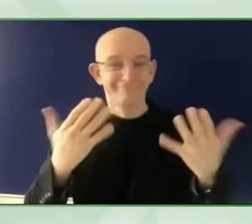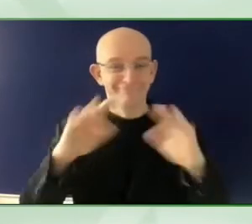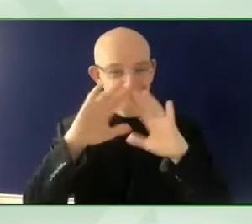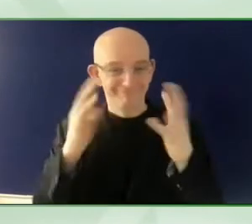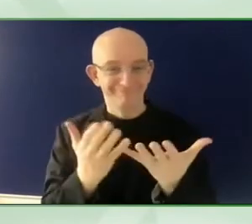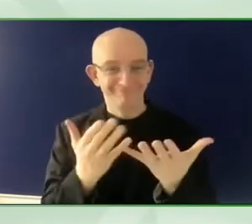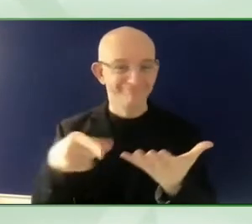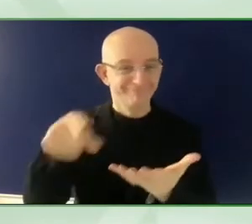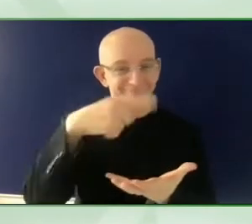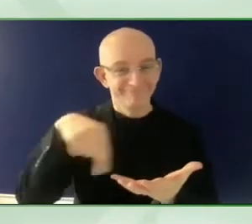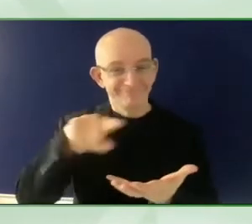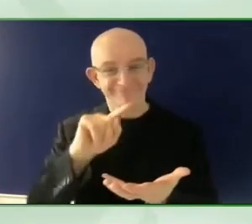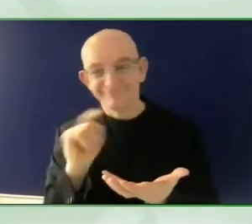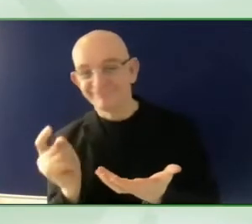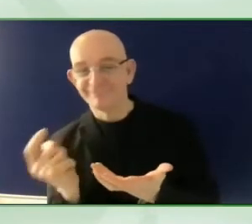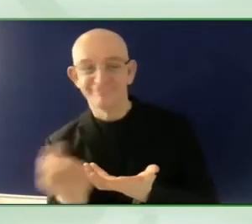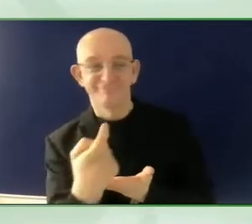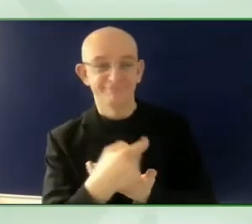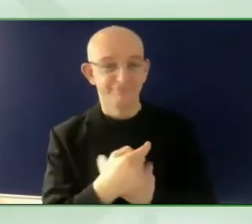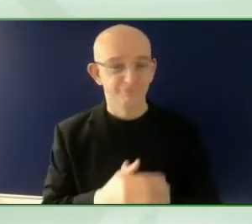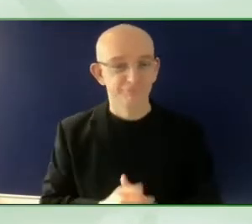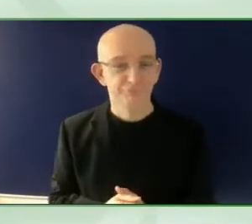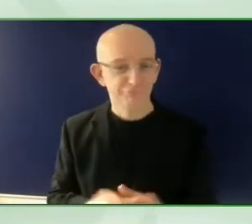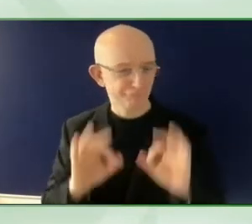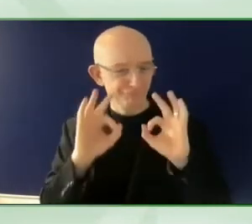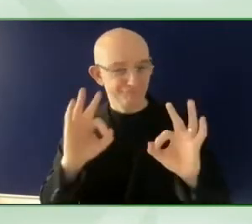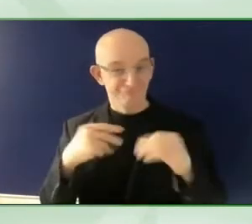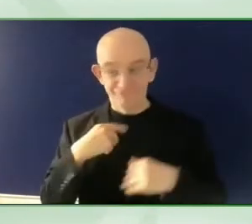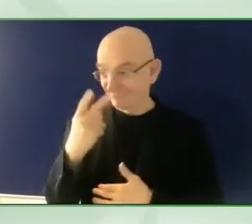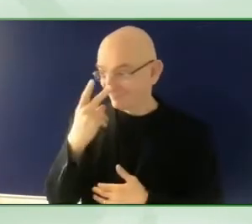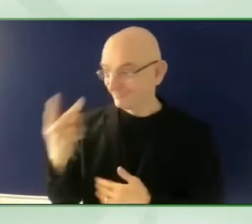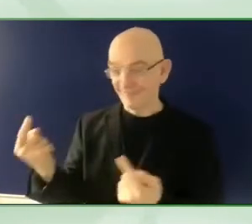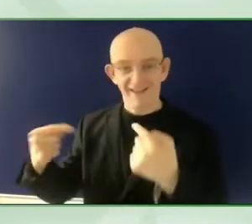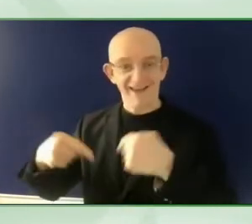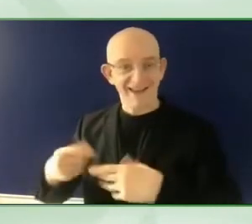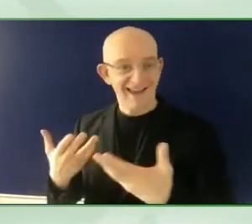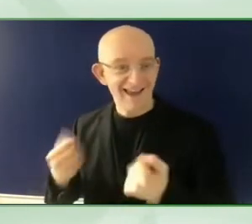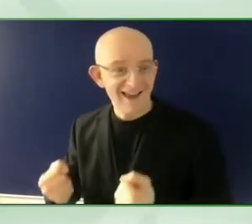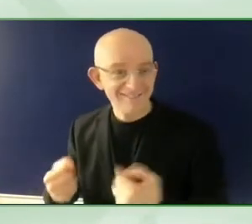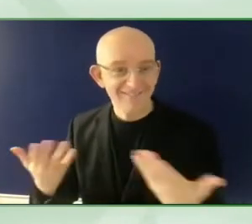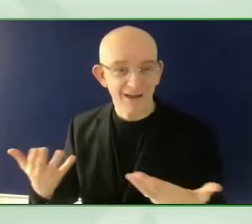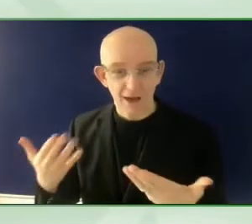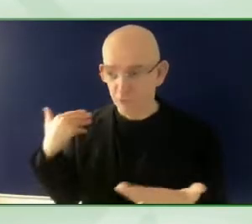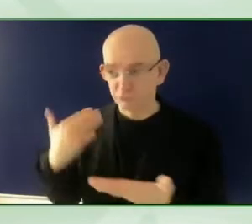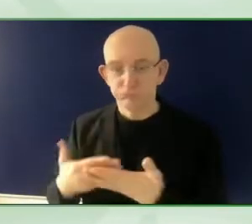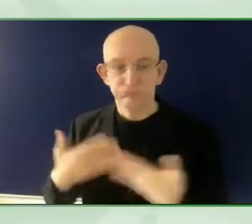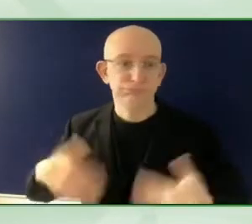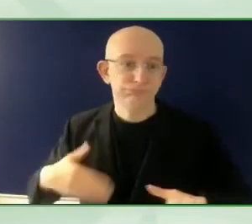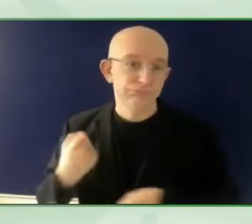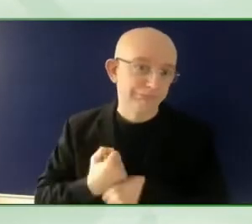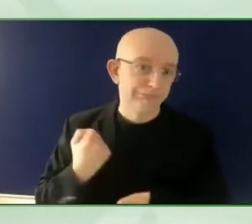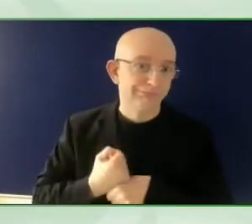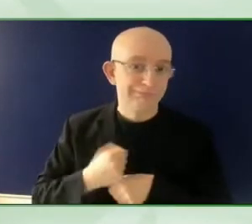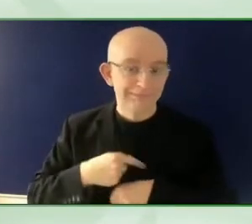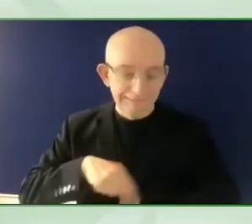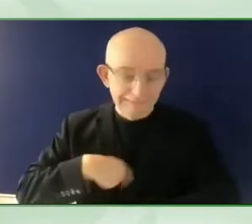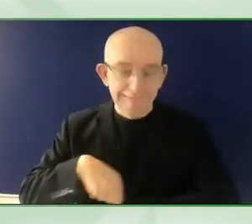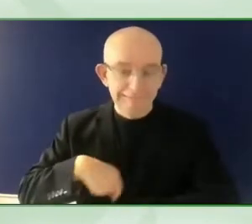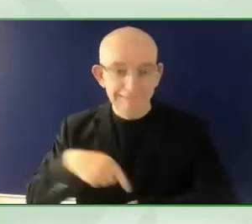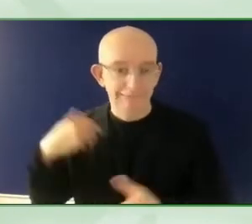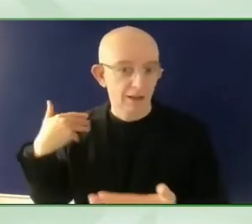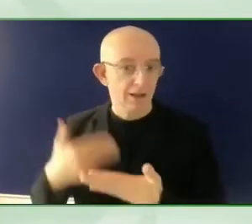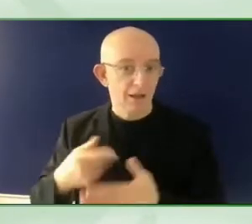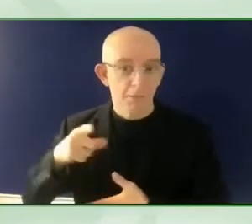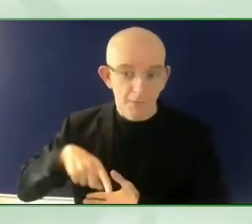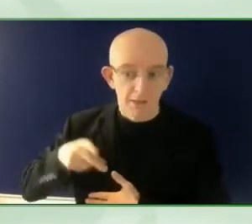Talks here. So Jose, our conversation will focus on the Global Disability Summit, on the experience and the way ahead. So